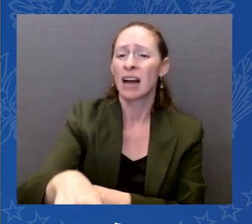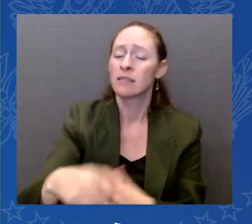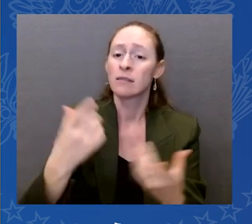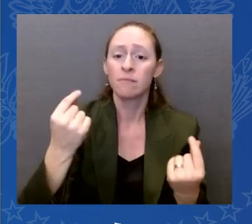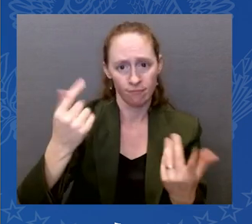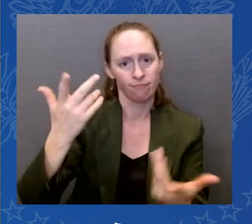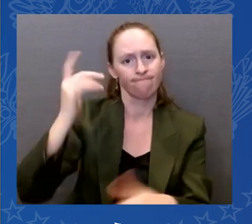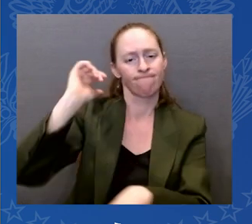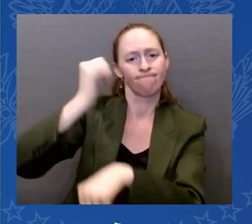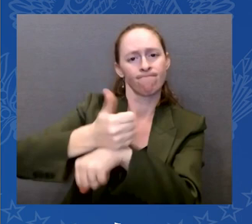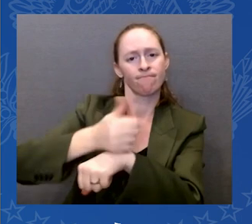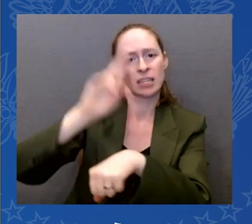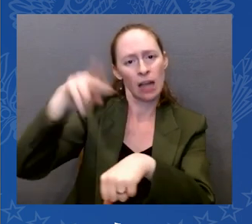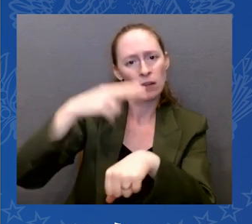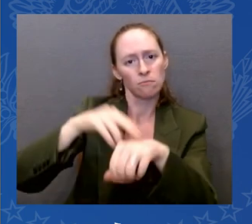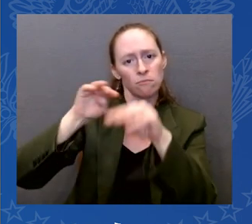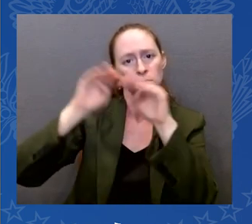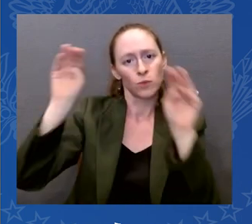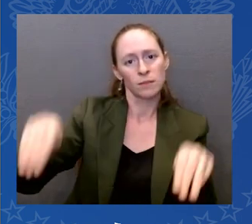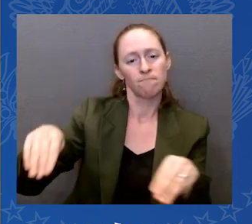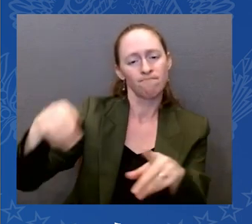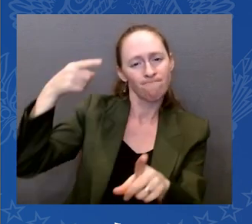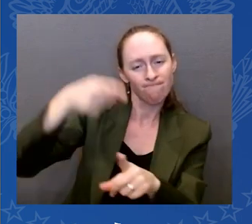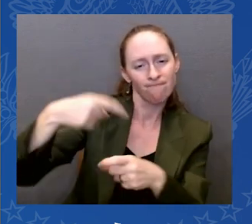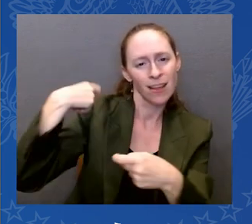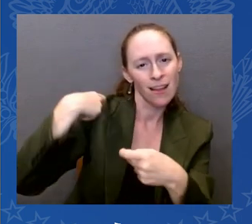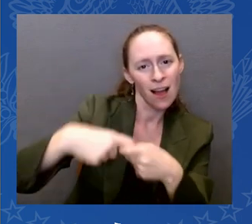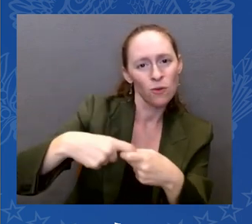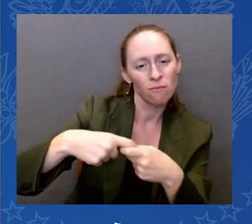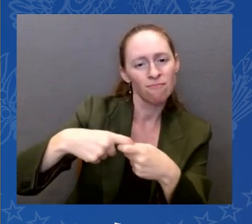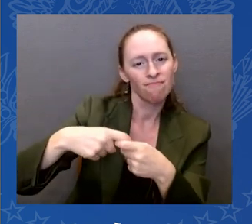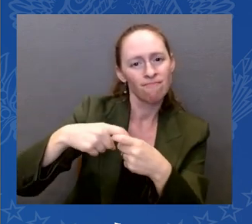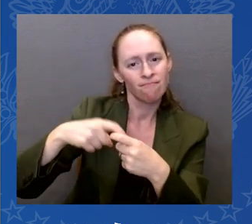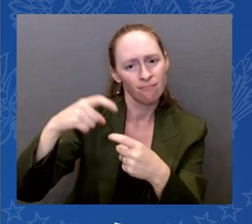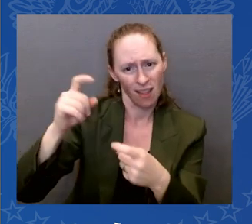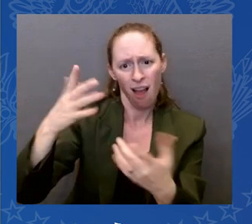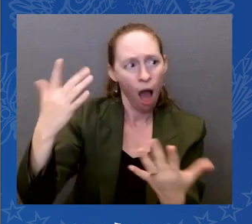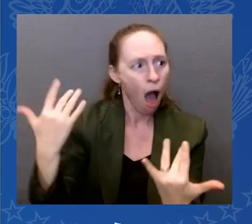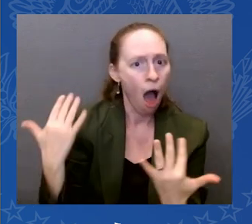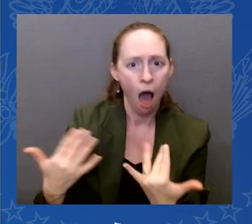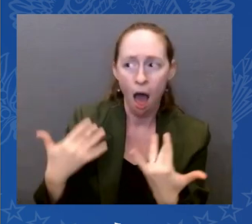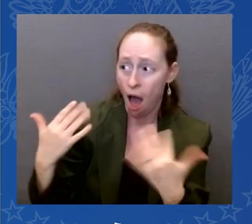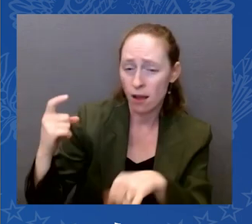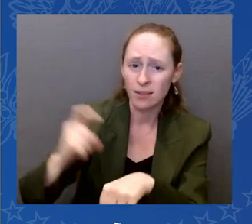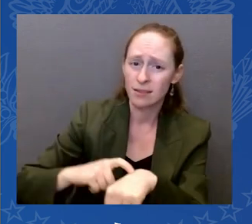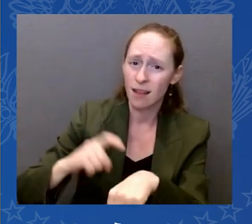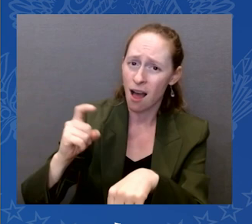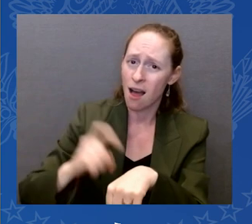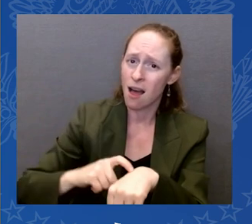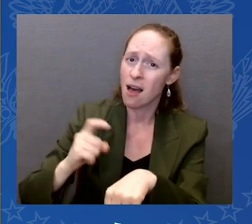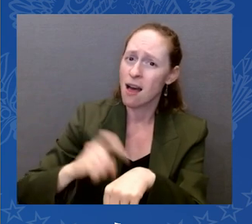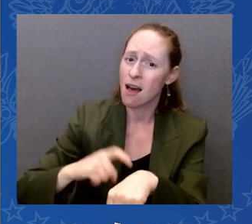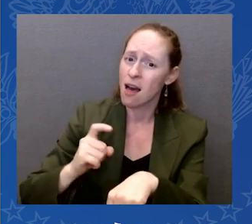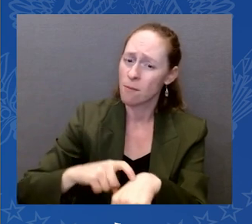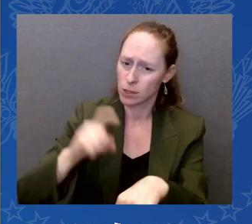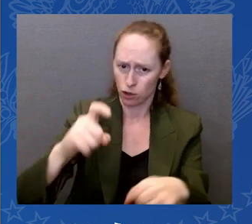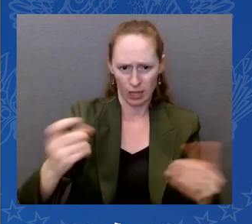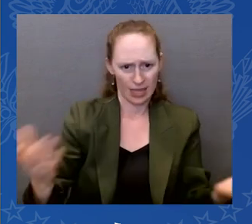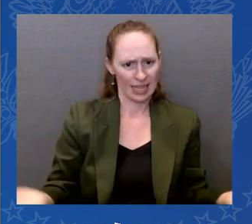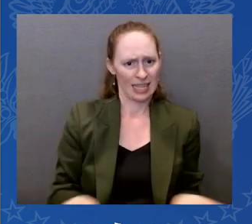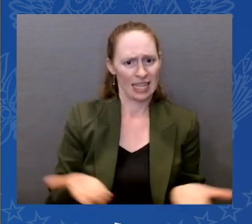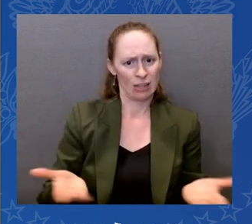to take its rightful place here in Washington, where it belongs. Look,